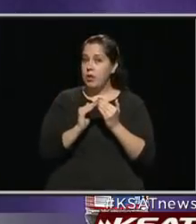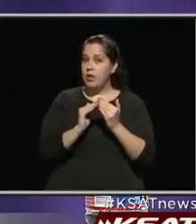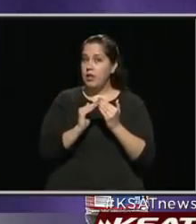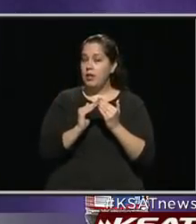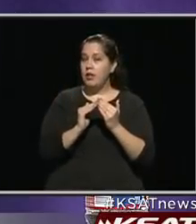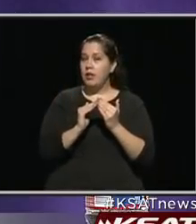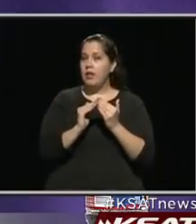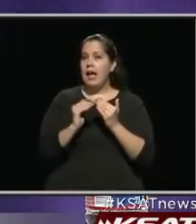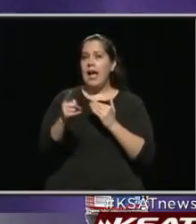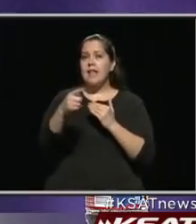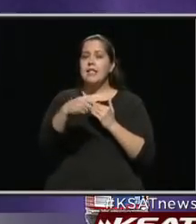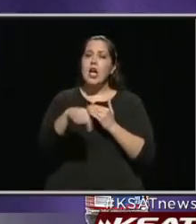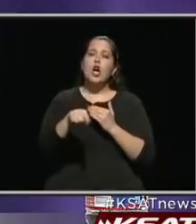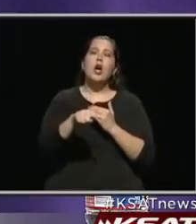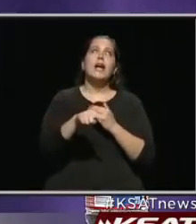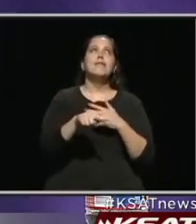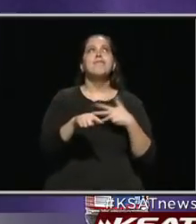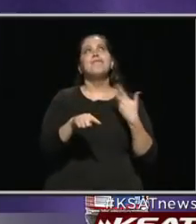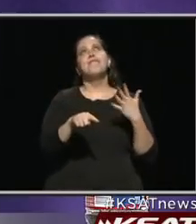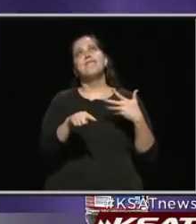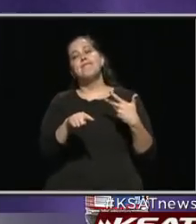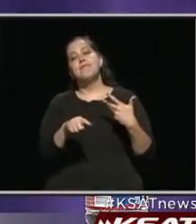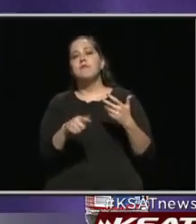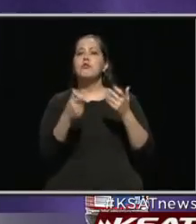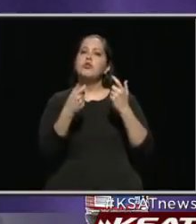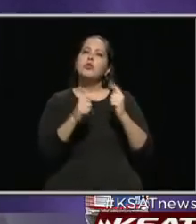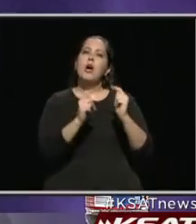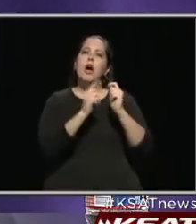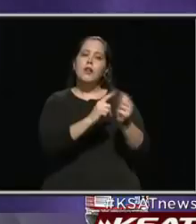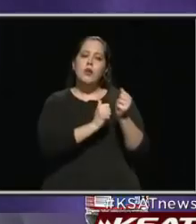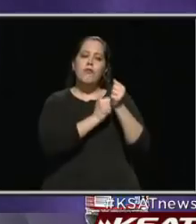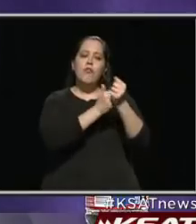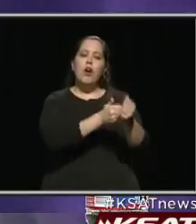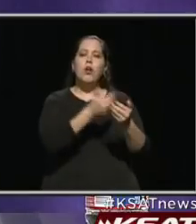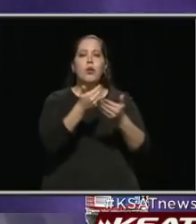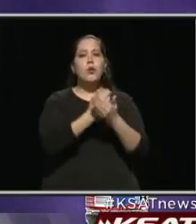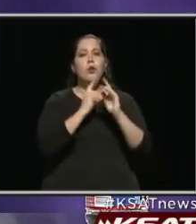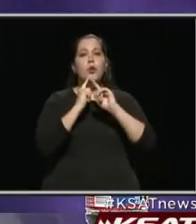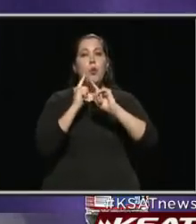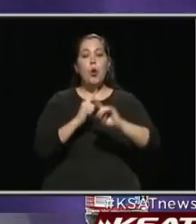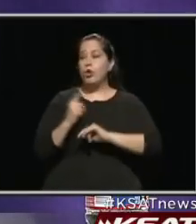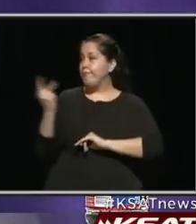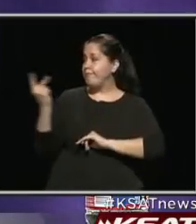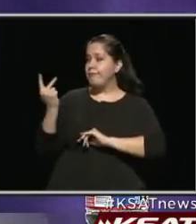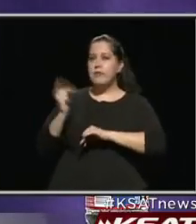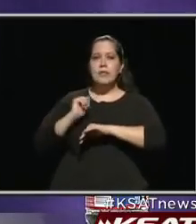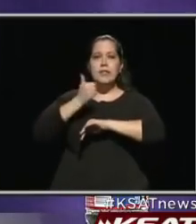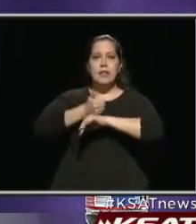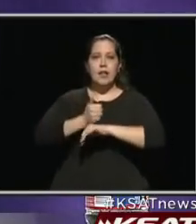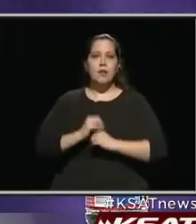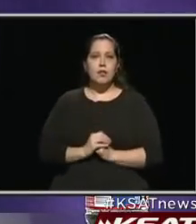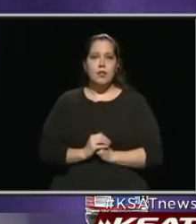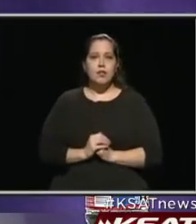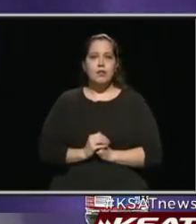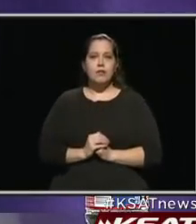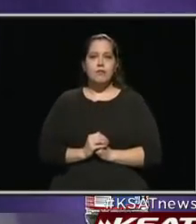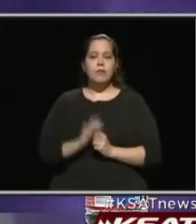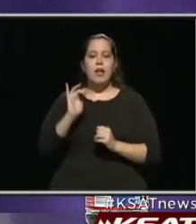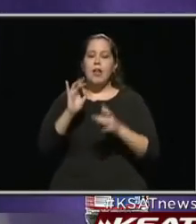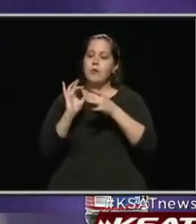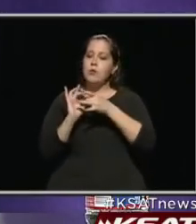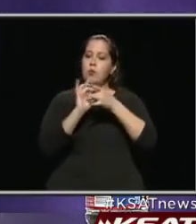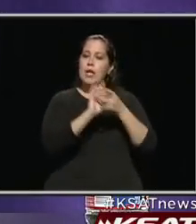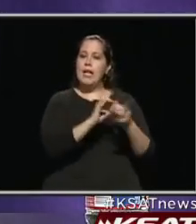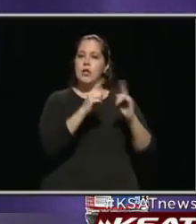trying to comply with the new order that the mayor and I put out with respect to